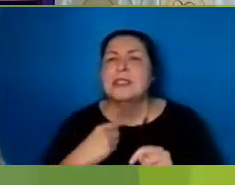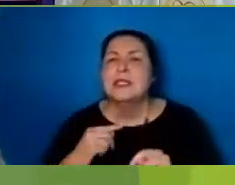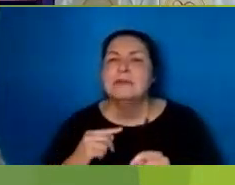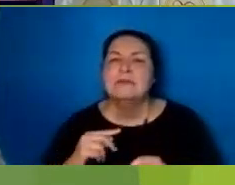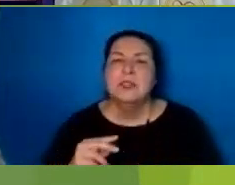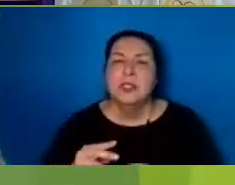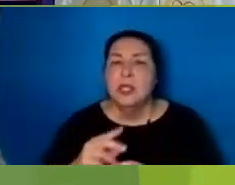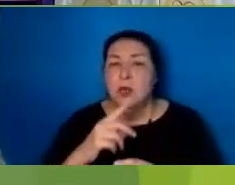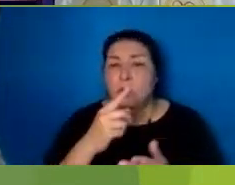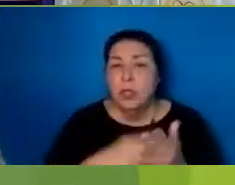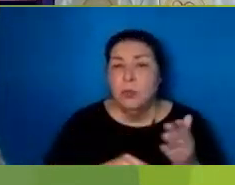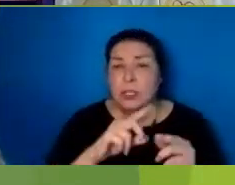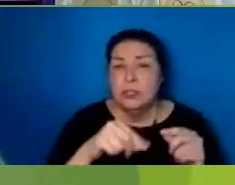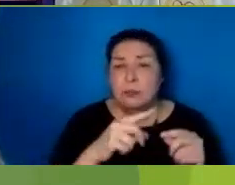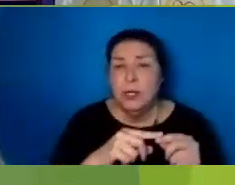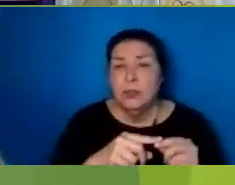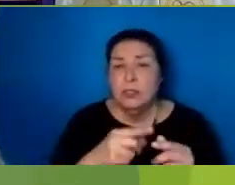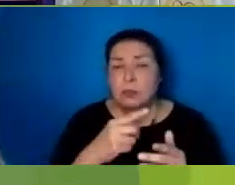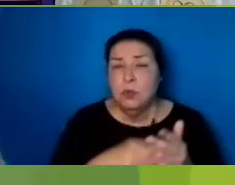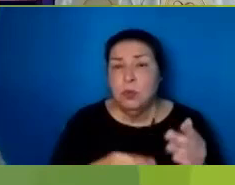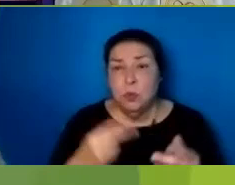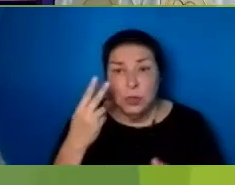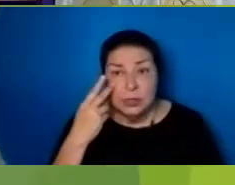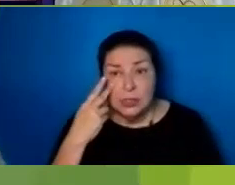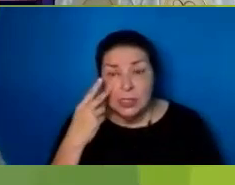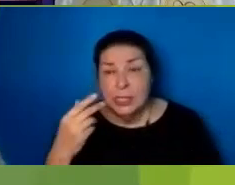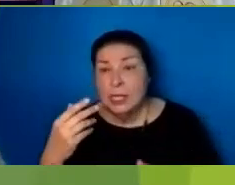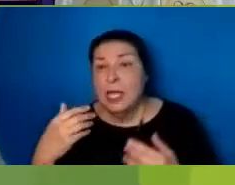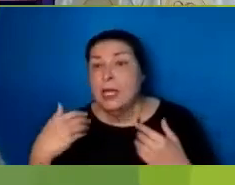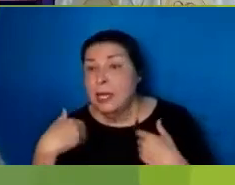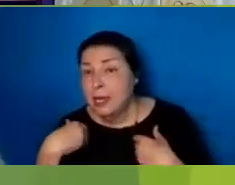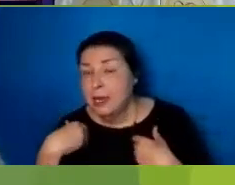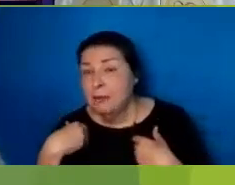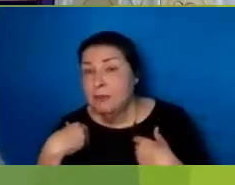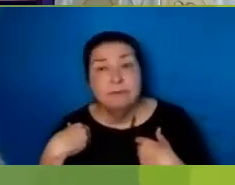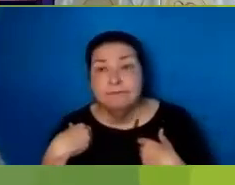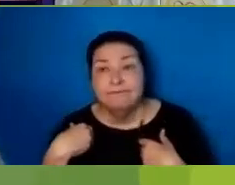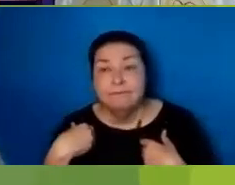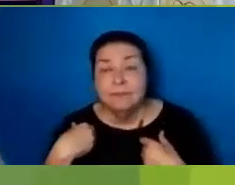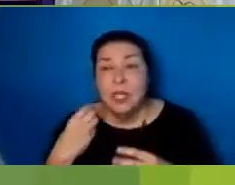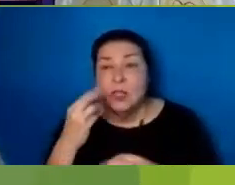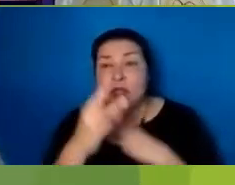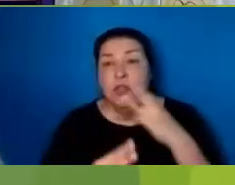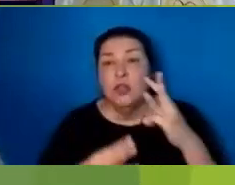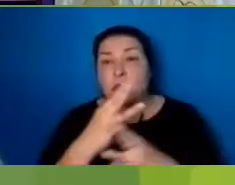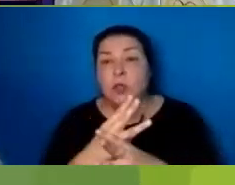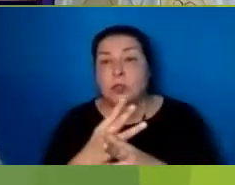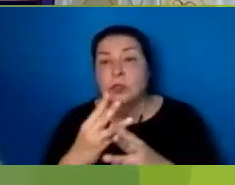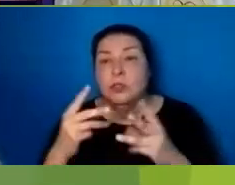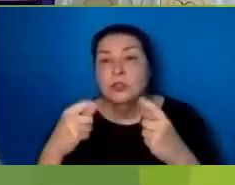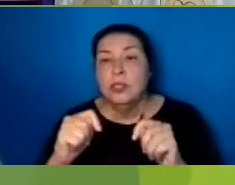About Is what We do See And have The world Tries to Tell us That there Is only One path